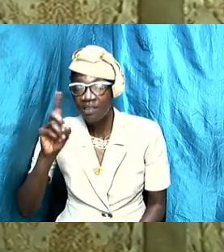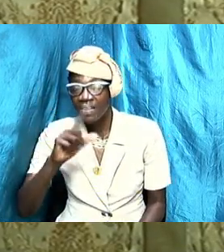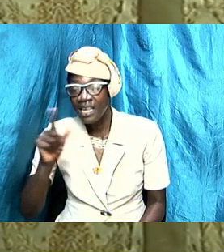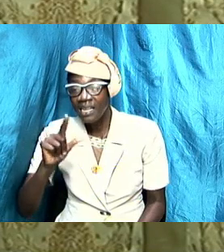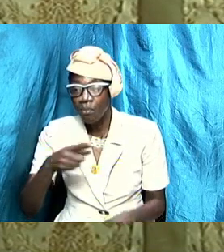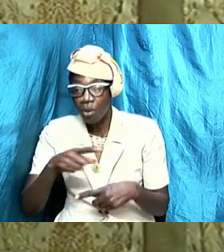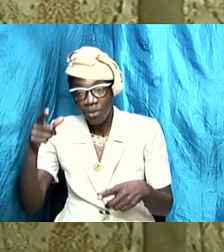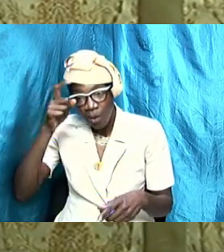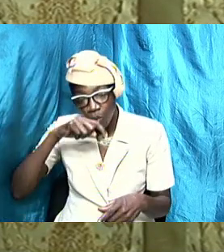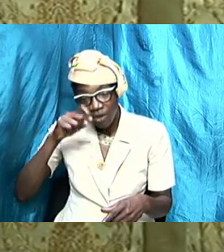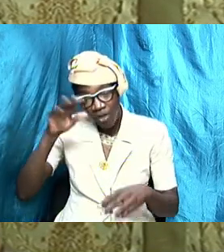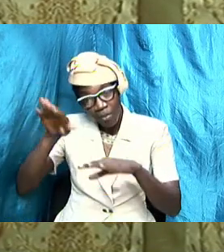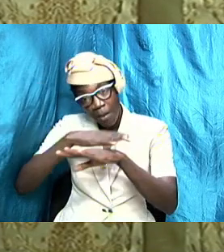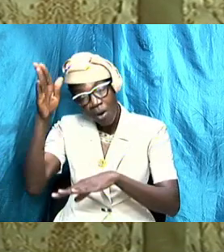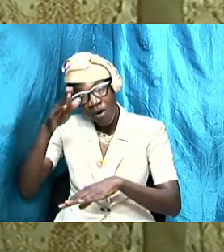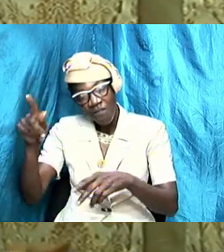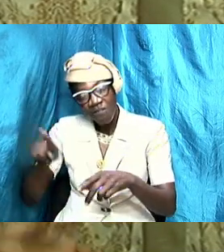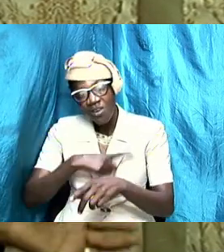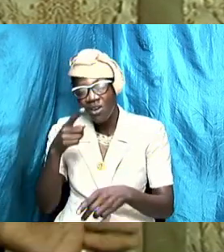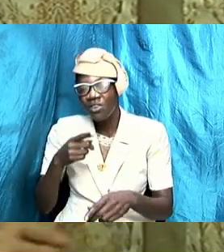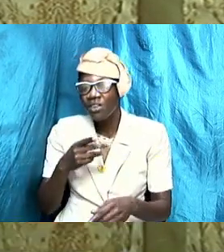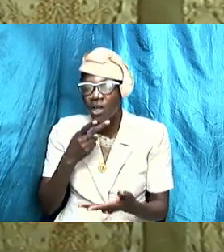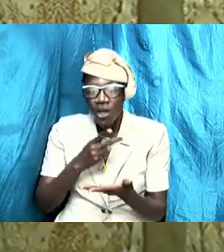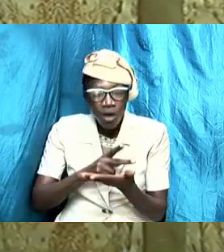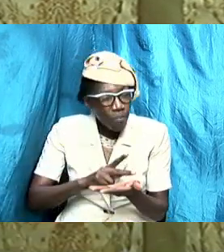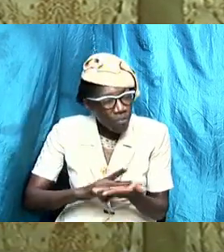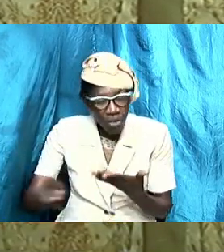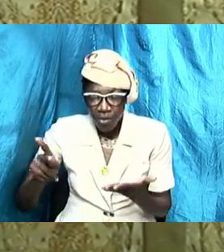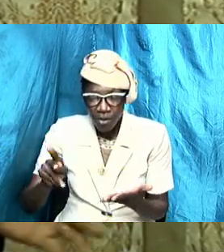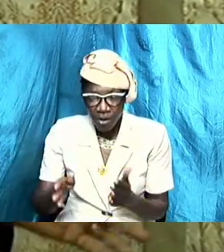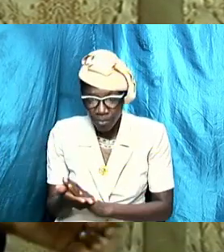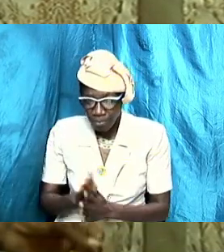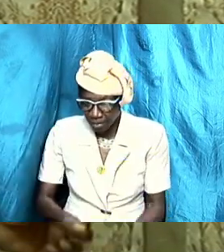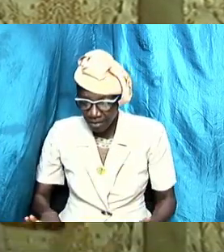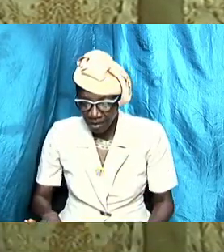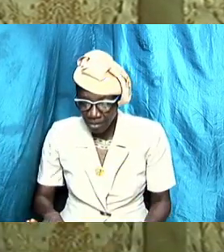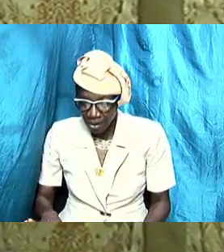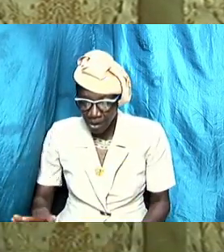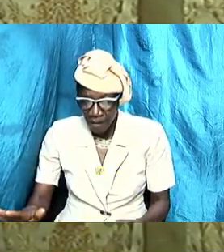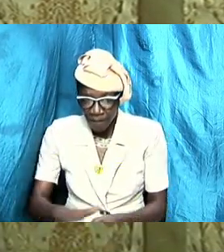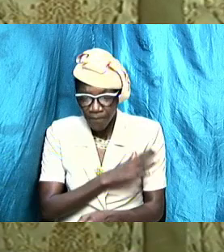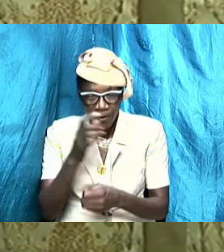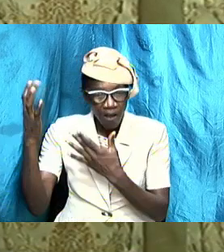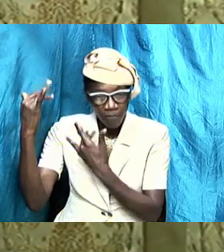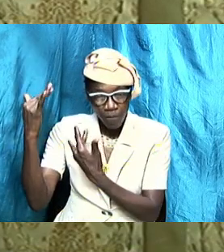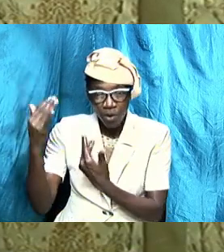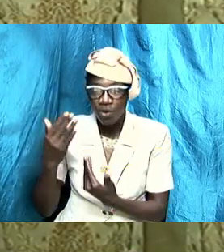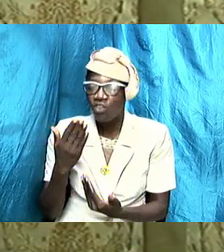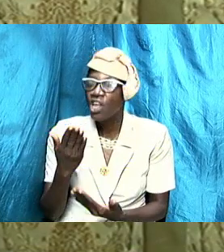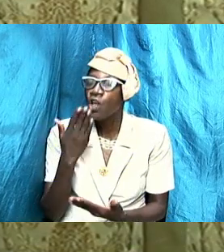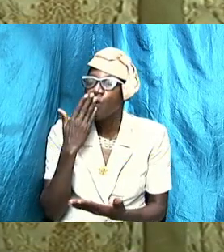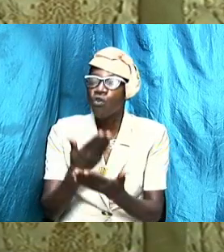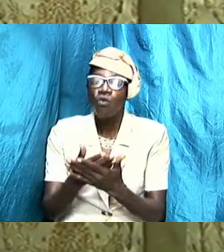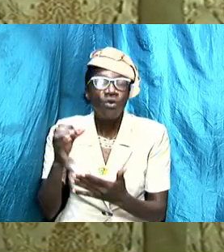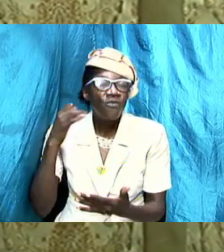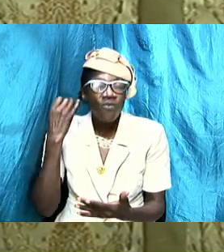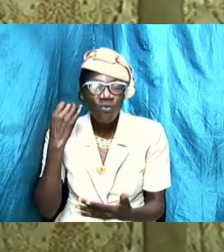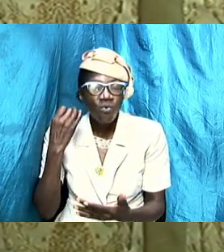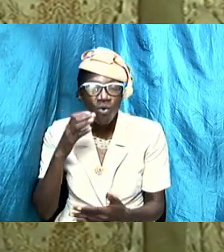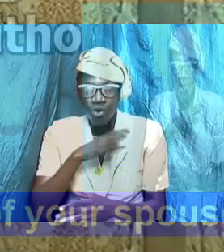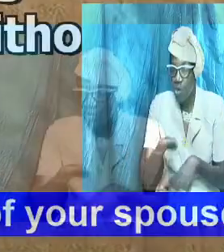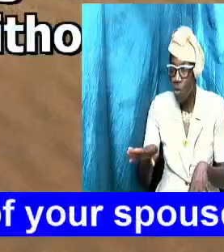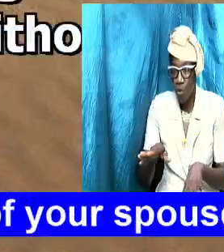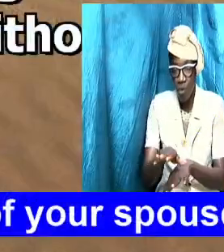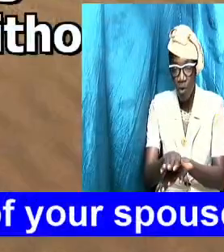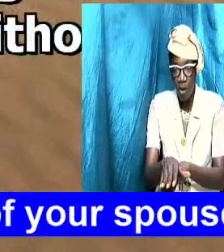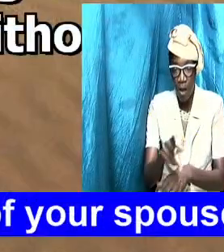and easy to be entreated full of mercy and good fruits without partiality and without hypocrisy